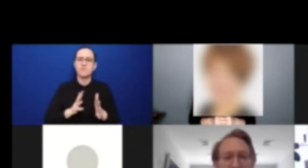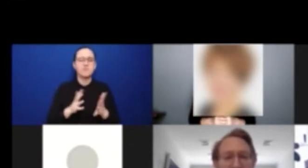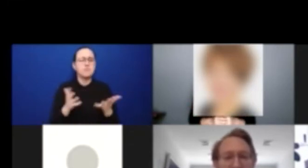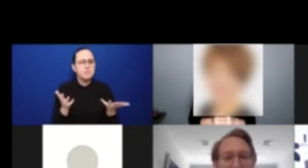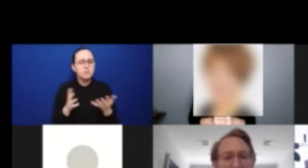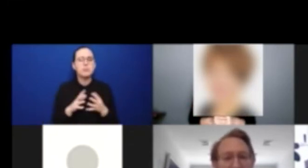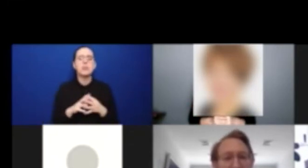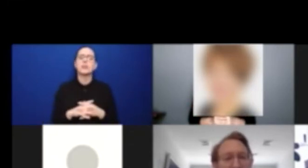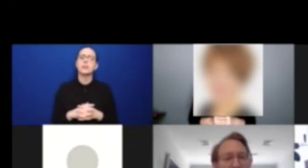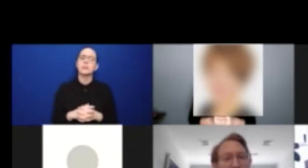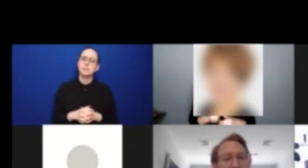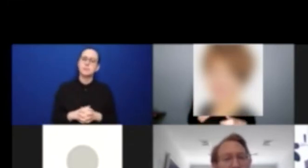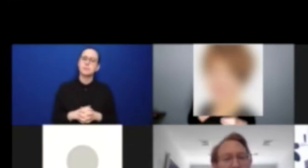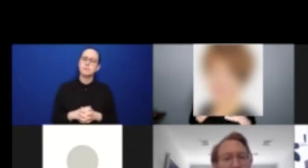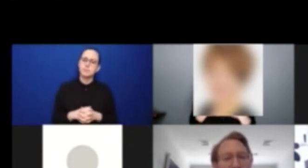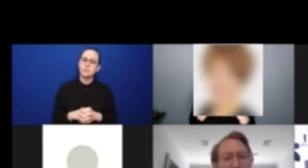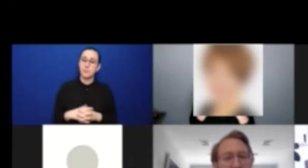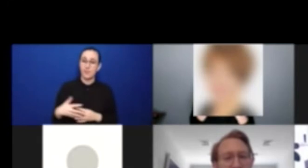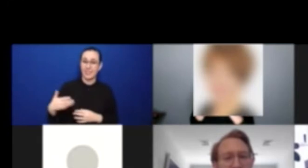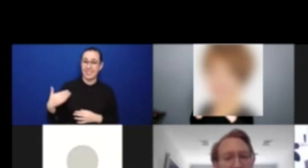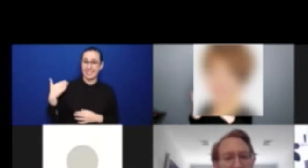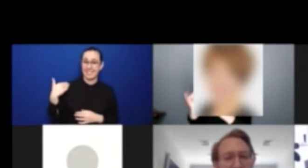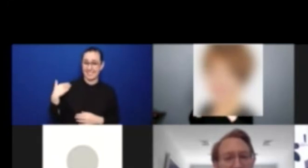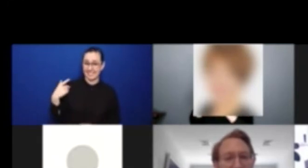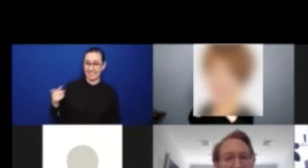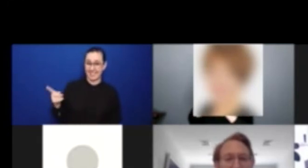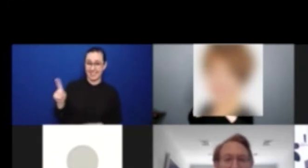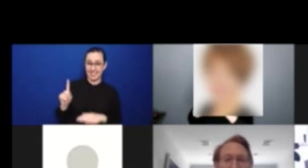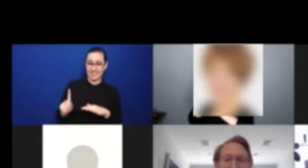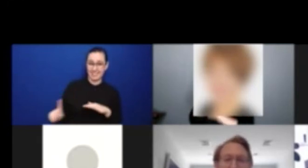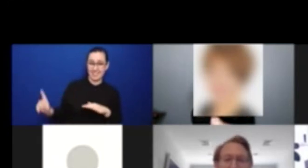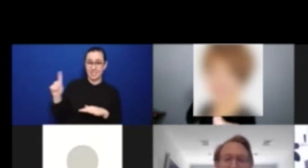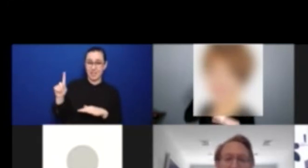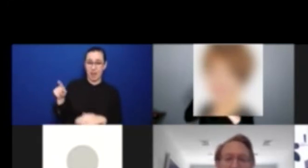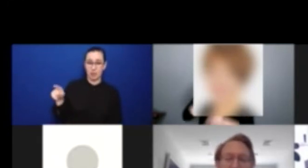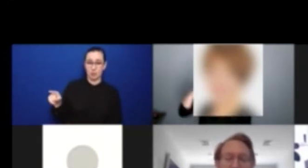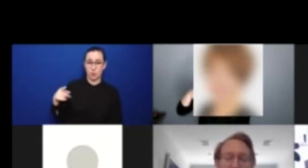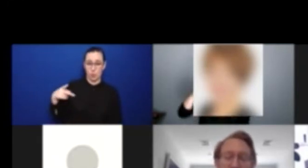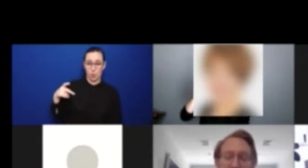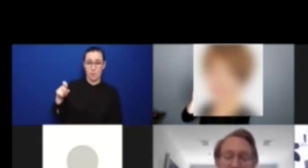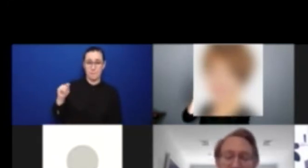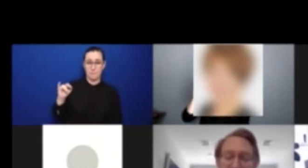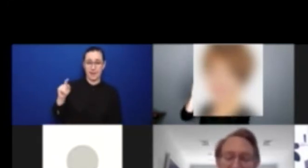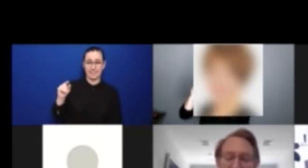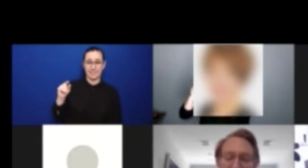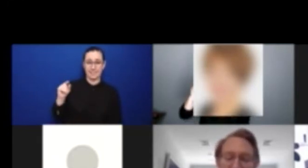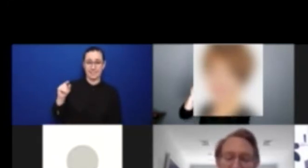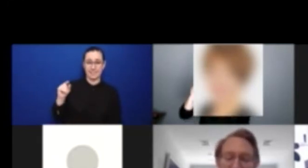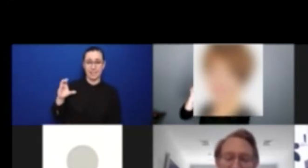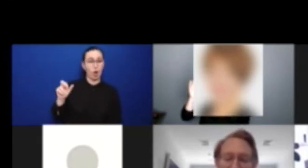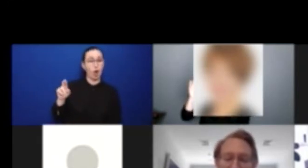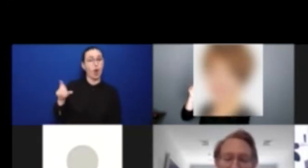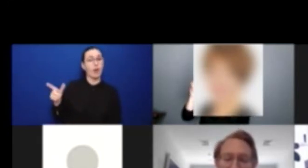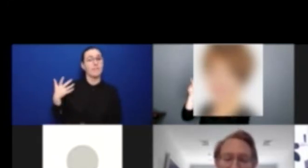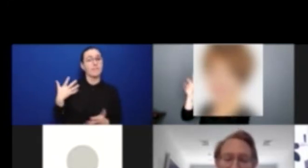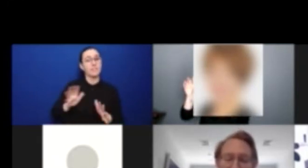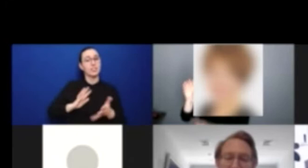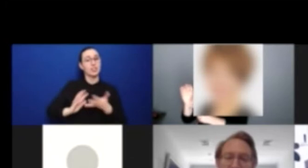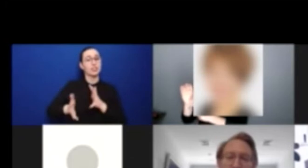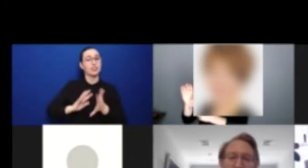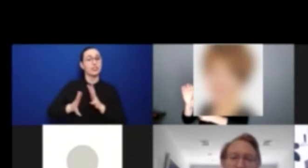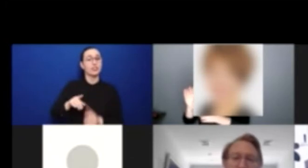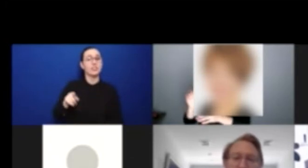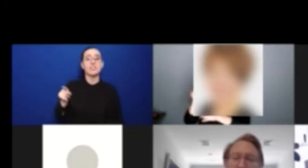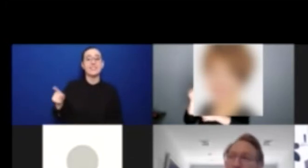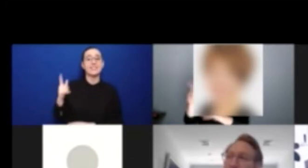that Senator Petty Clear had mentioned at the beginning of her intervention, where she